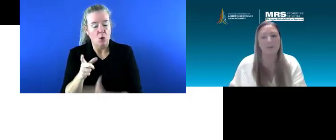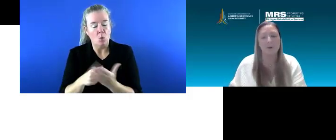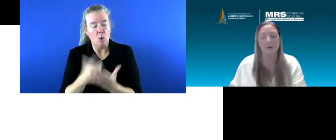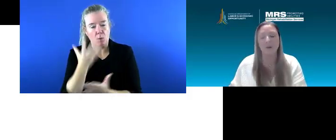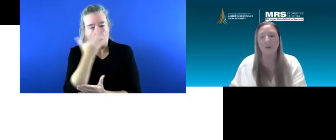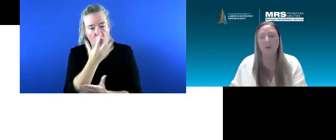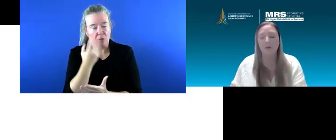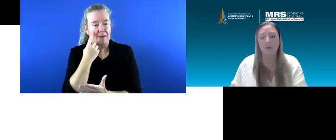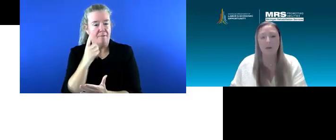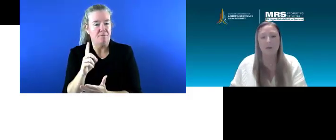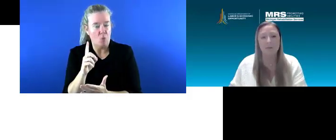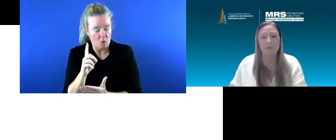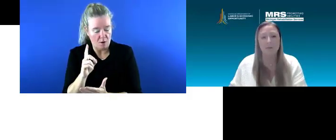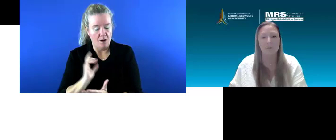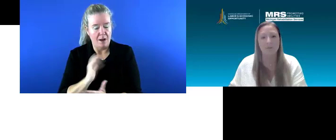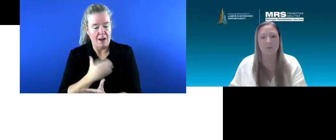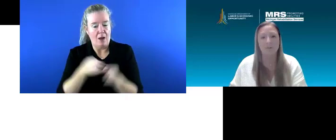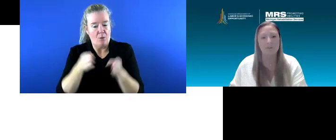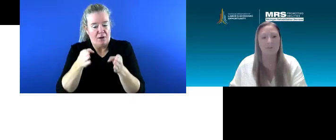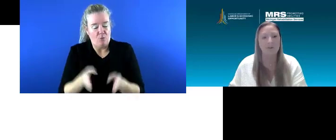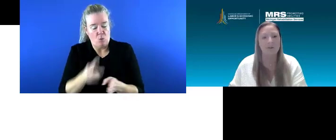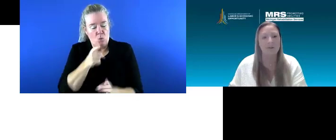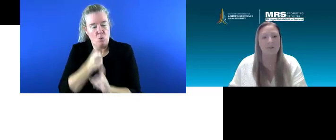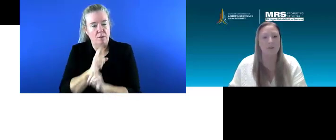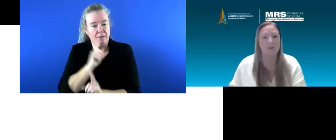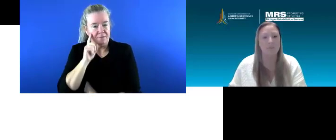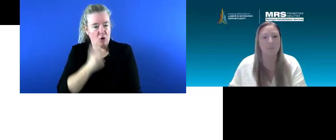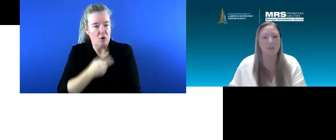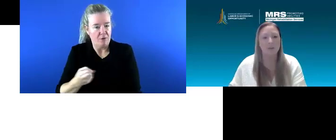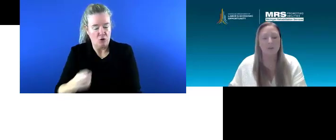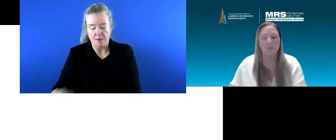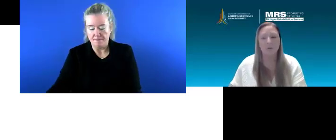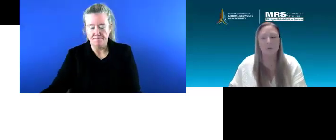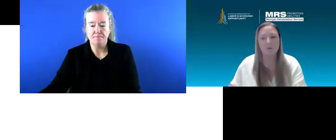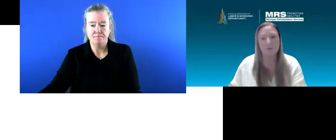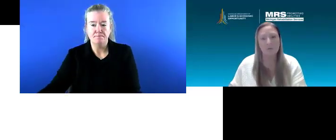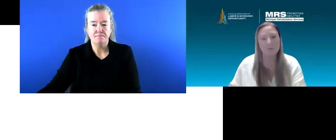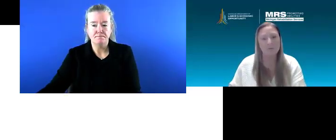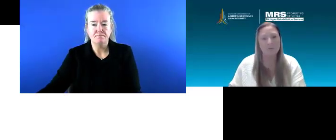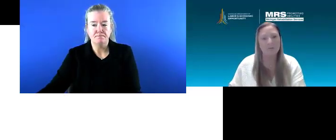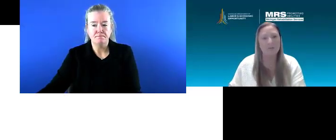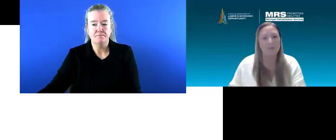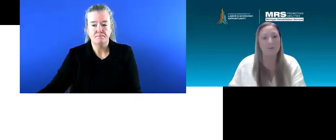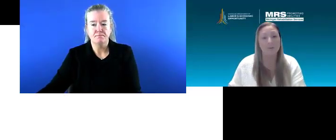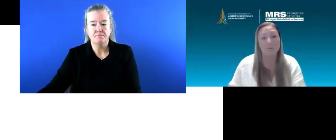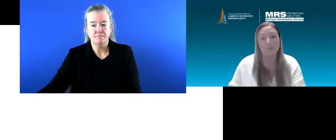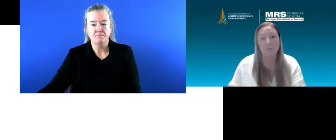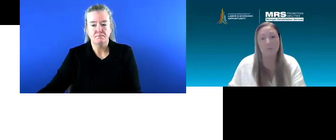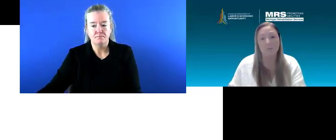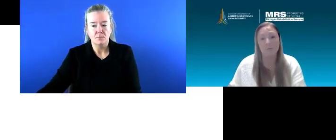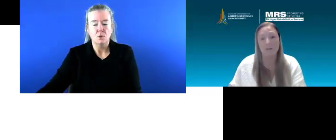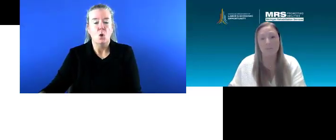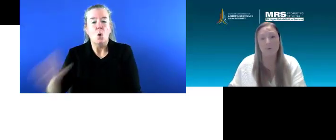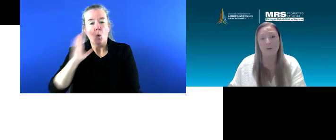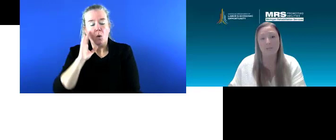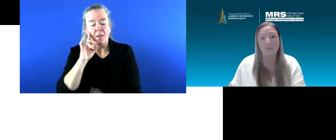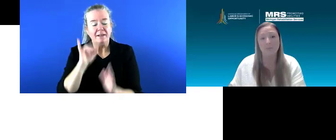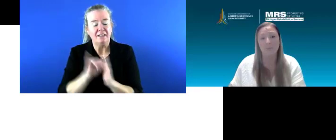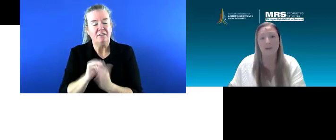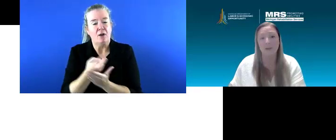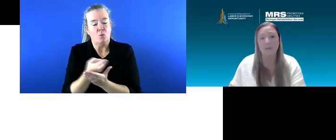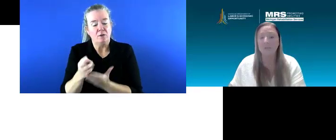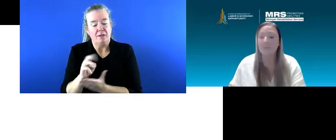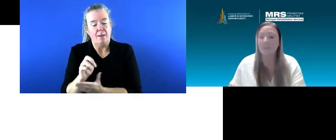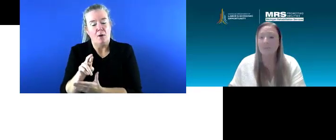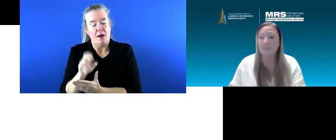look like for our individuals who are deaf and hard of hearing. We're also going to identify the resources that MRS